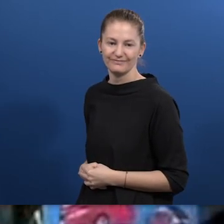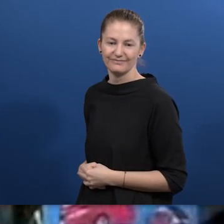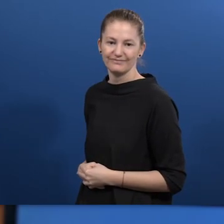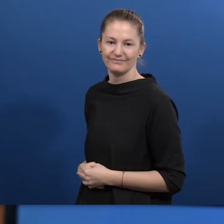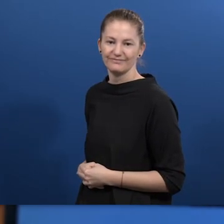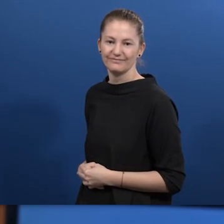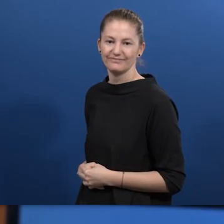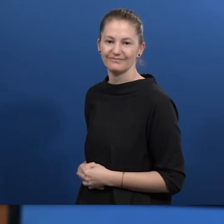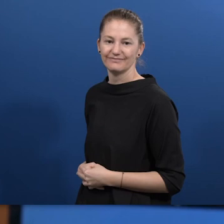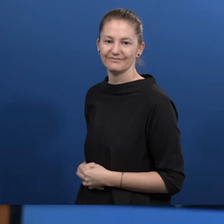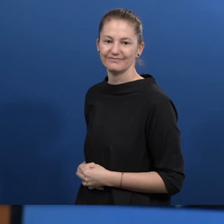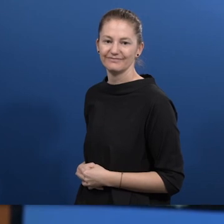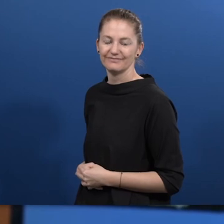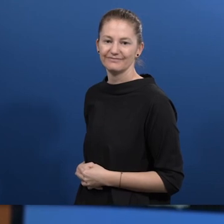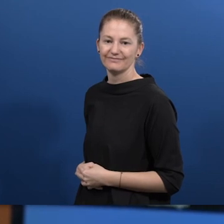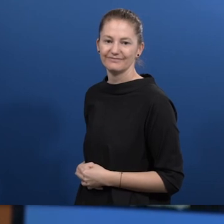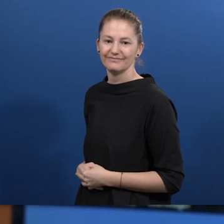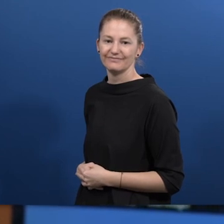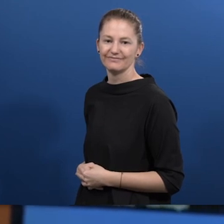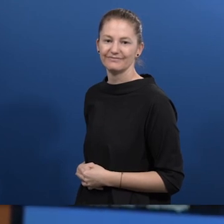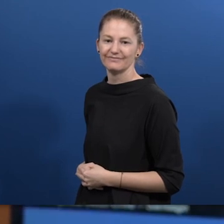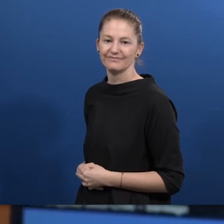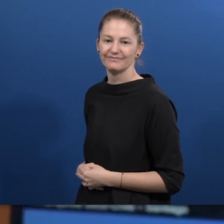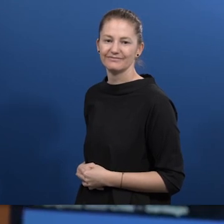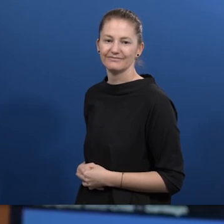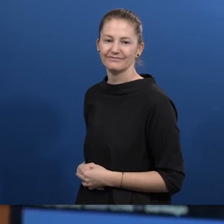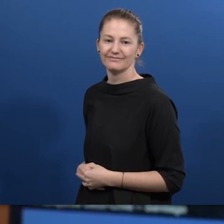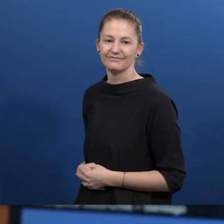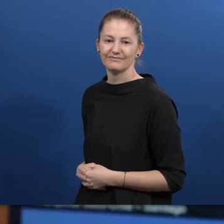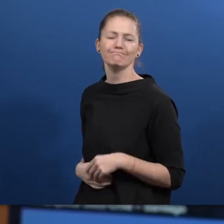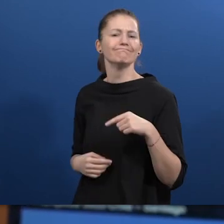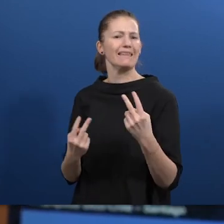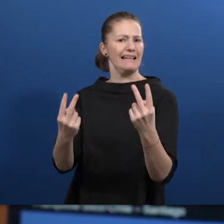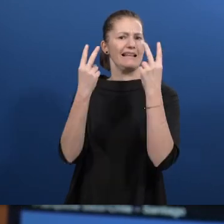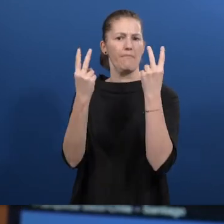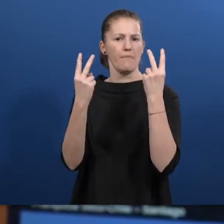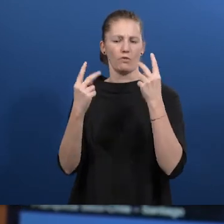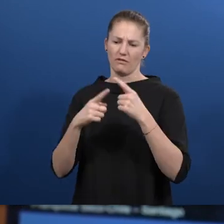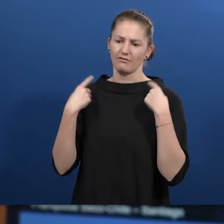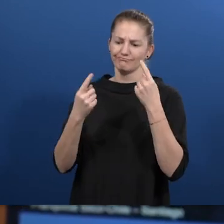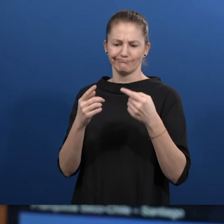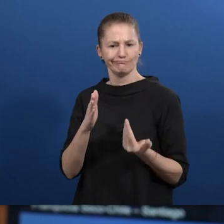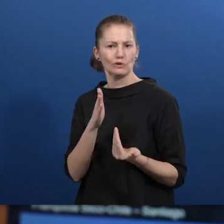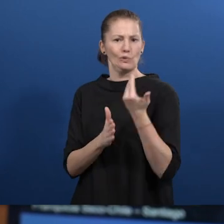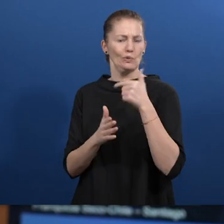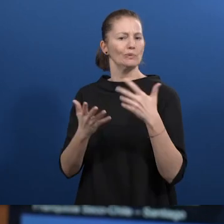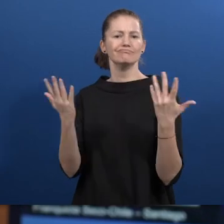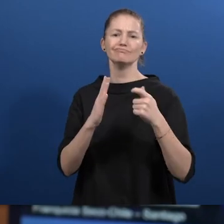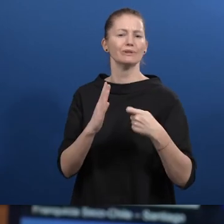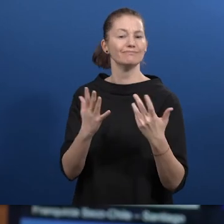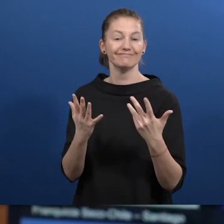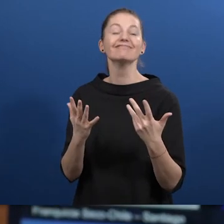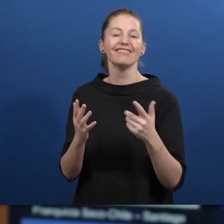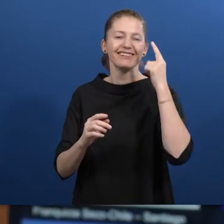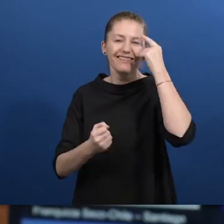The essential elements of our innovations are promote car washing without using